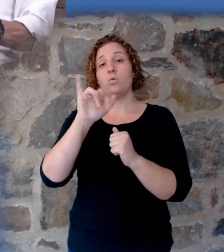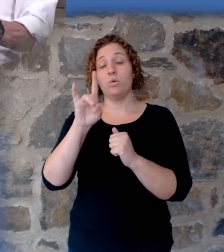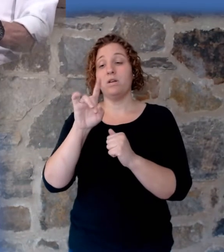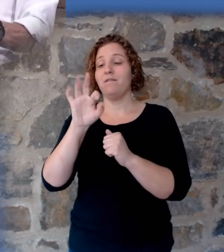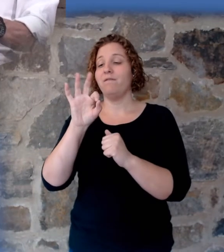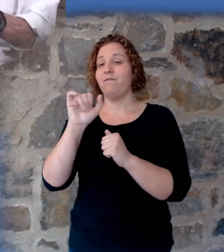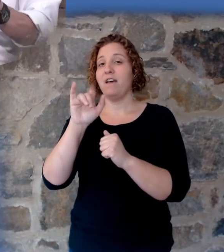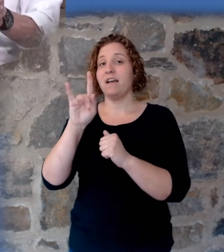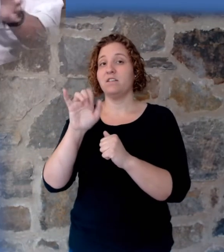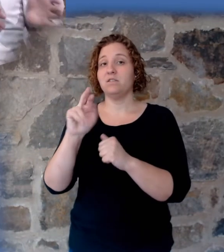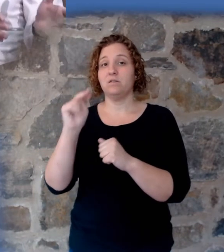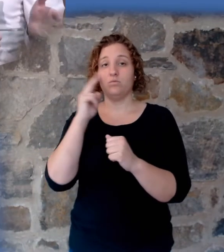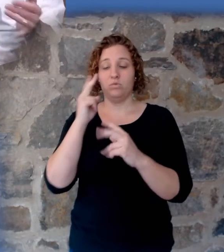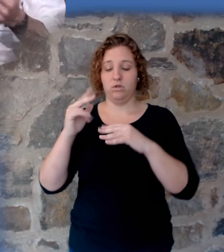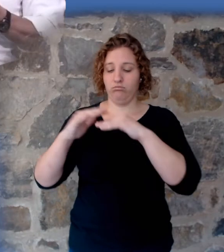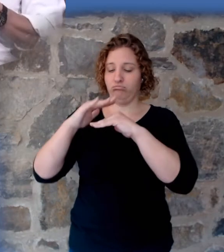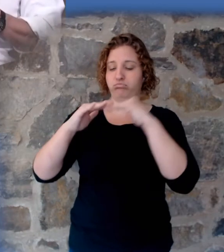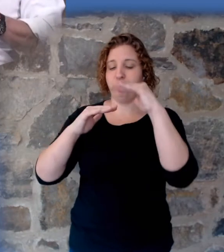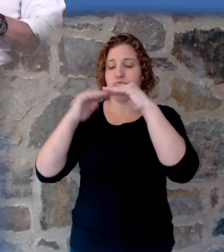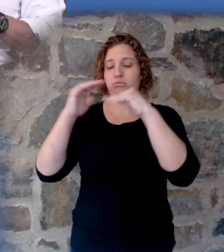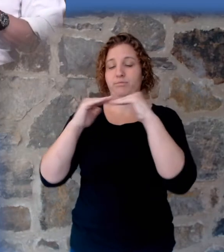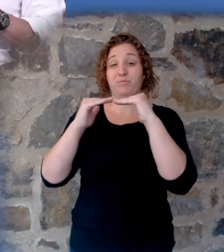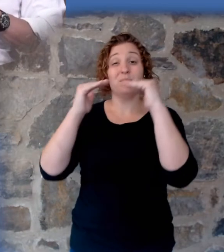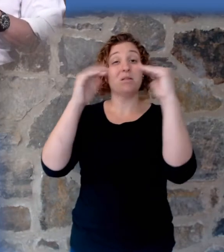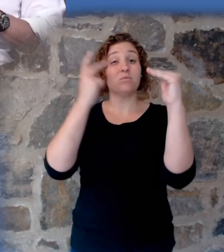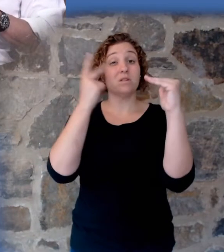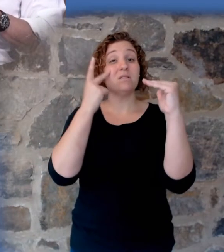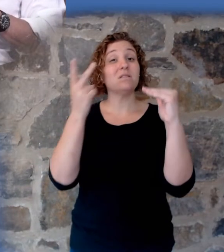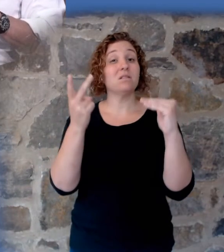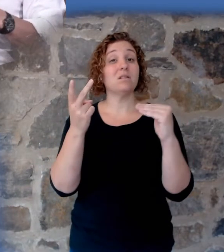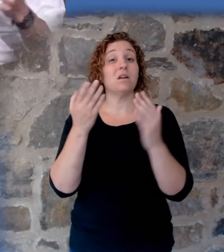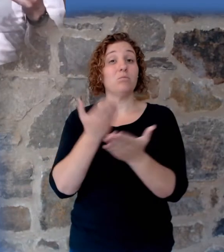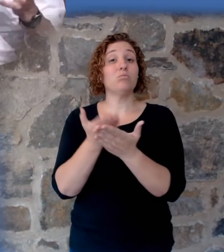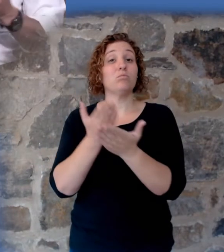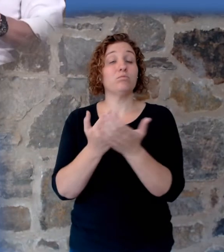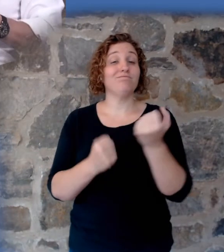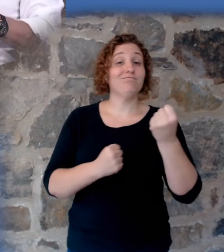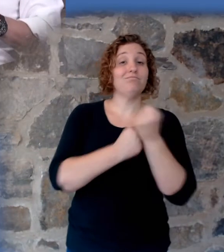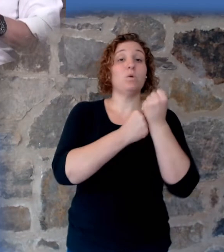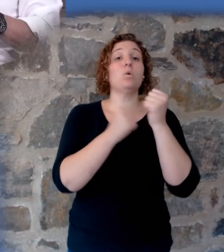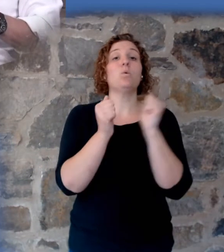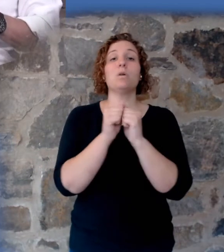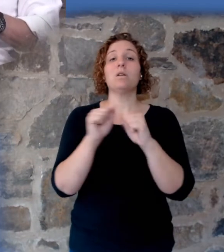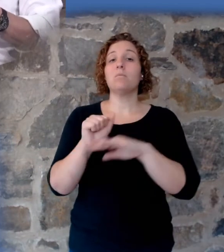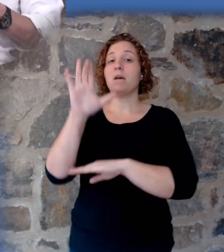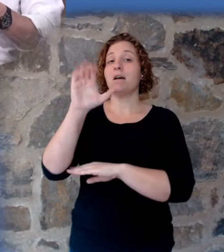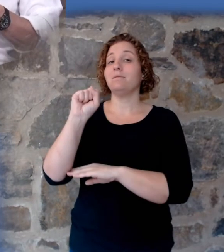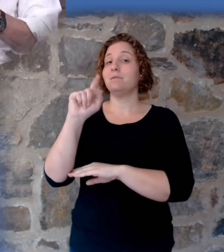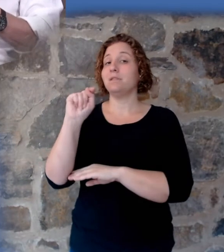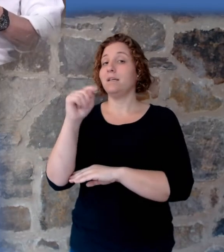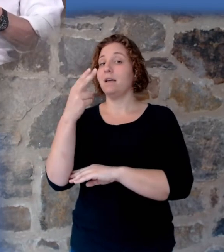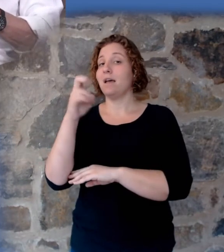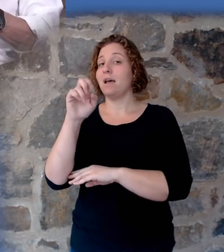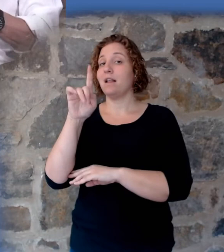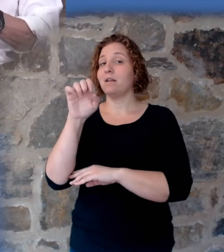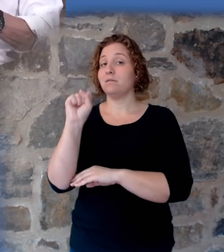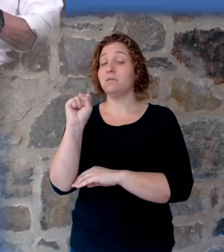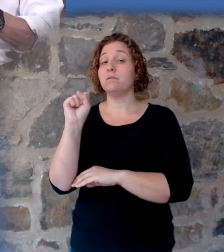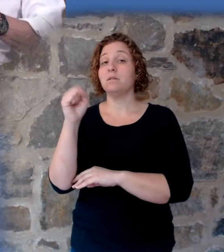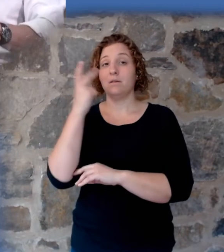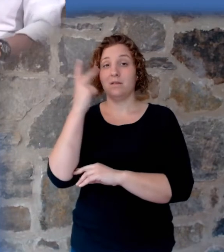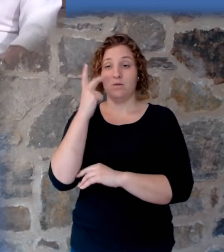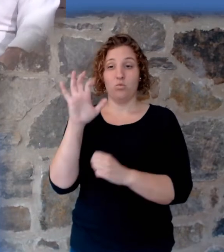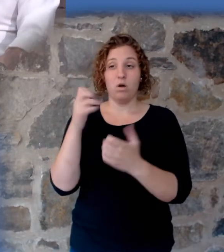Mount St. Helens, affirms the idea of a global flood. It's the best answer to get how did these things get there and why are they upside down